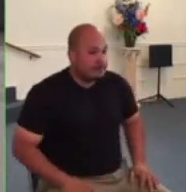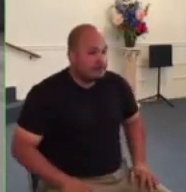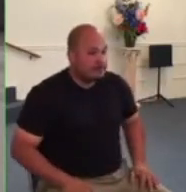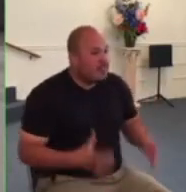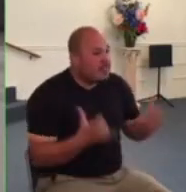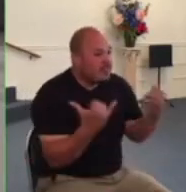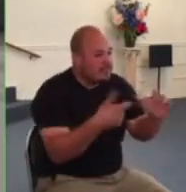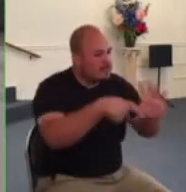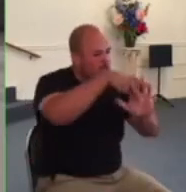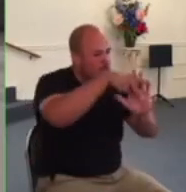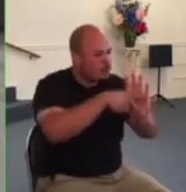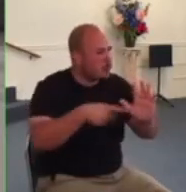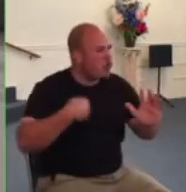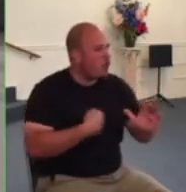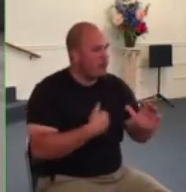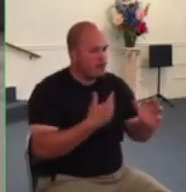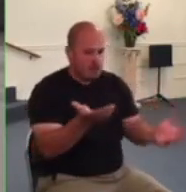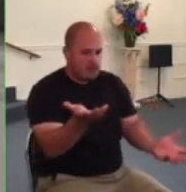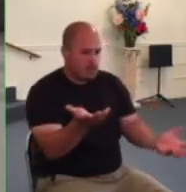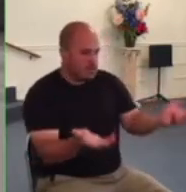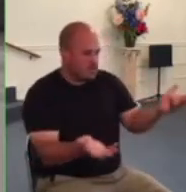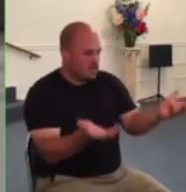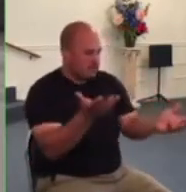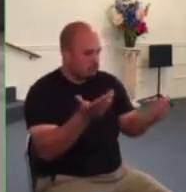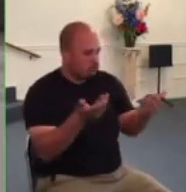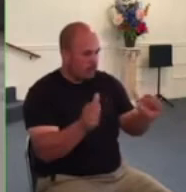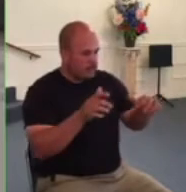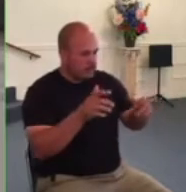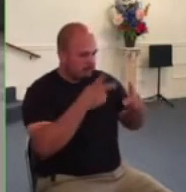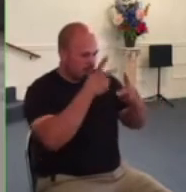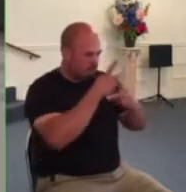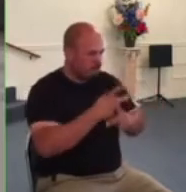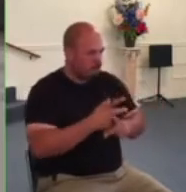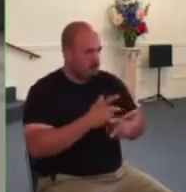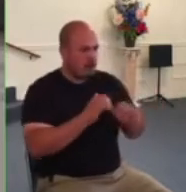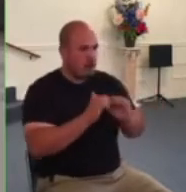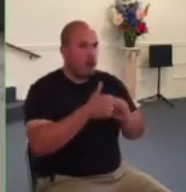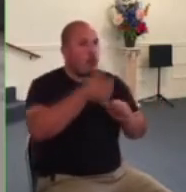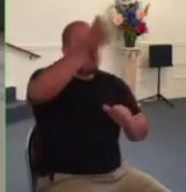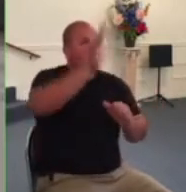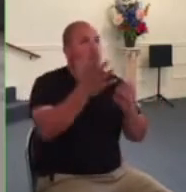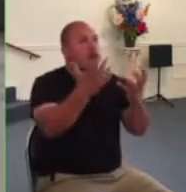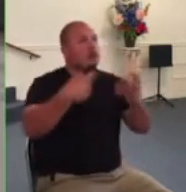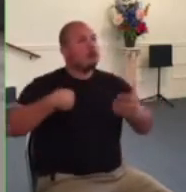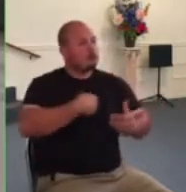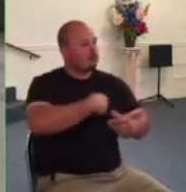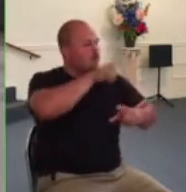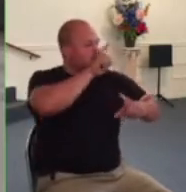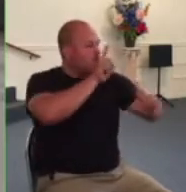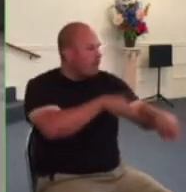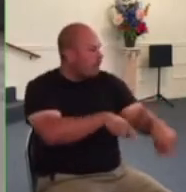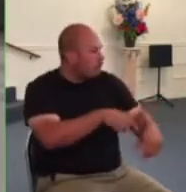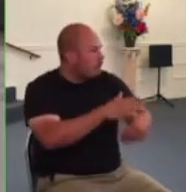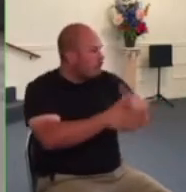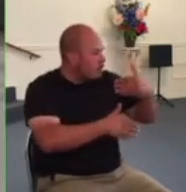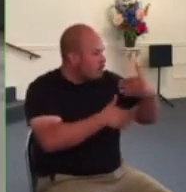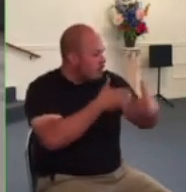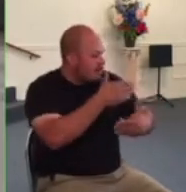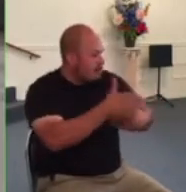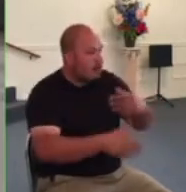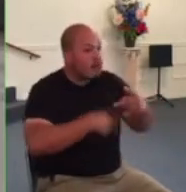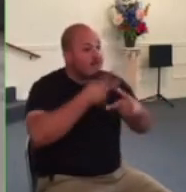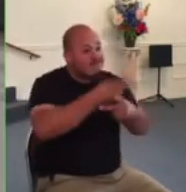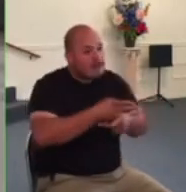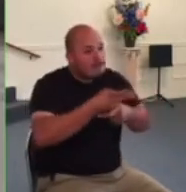struggling with this past year trying to understand what god wants us to do at each step along the way careful to show grace